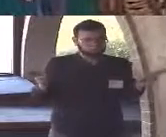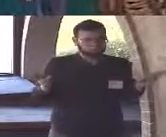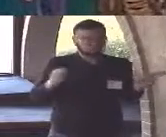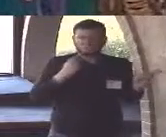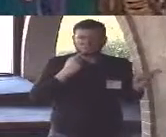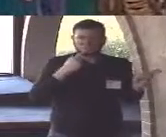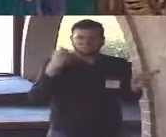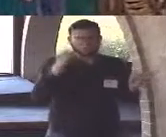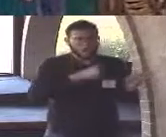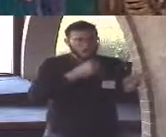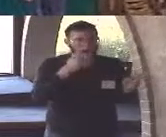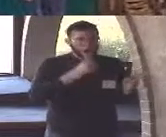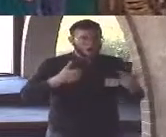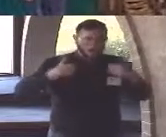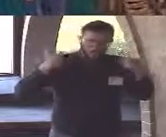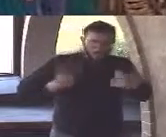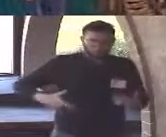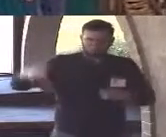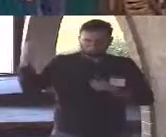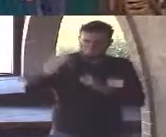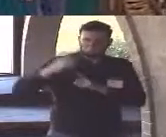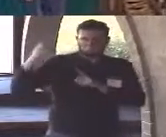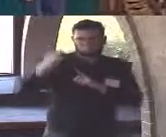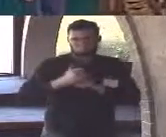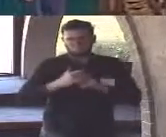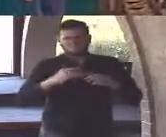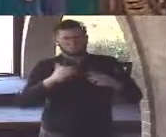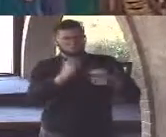out from underneath him no it's all been a lie